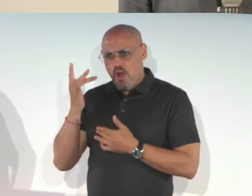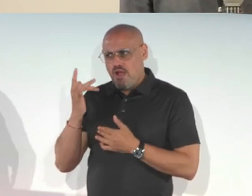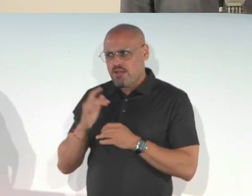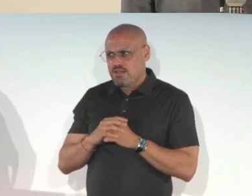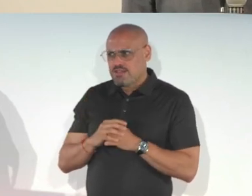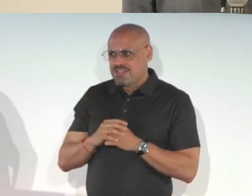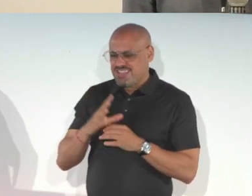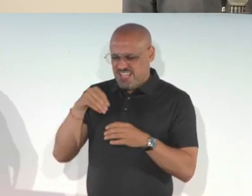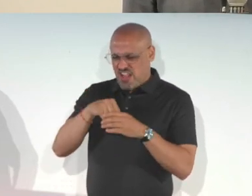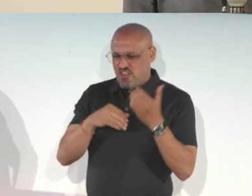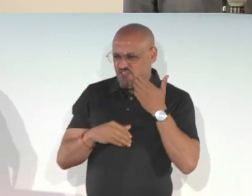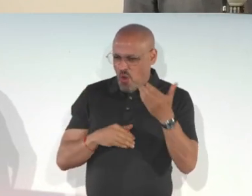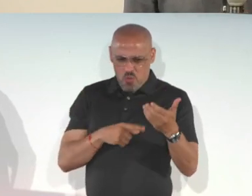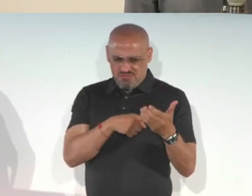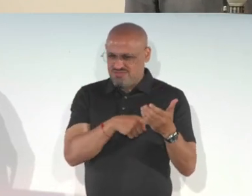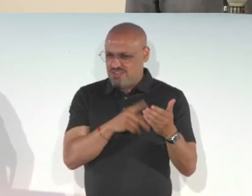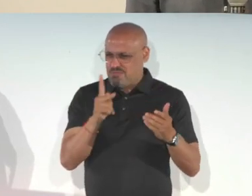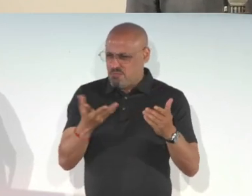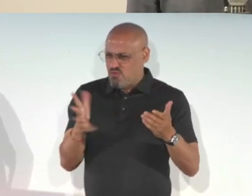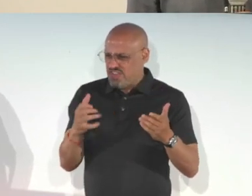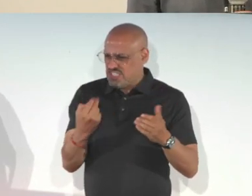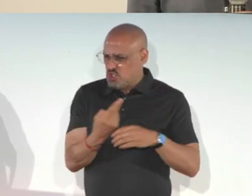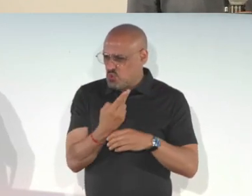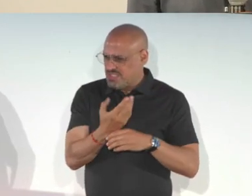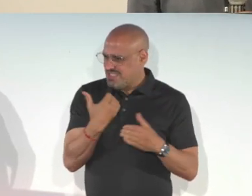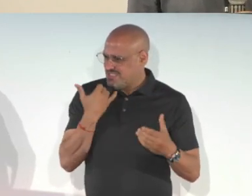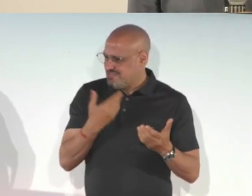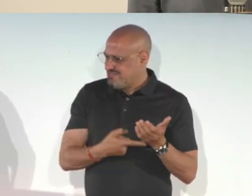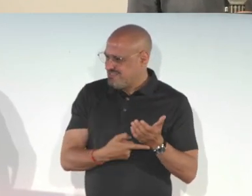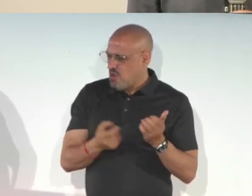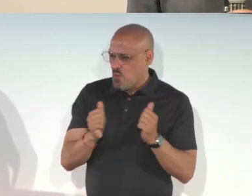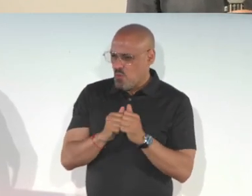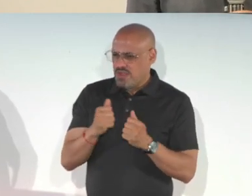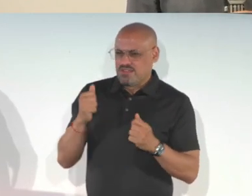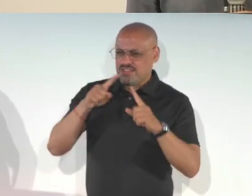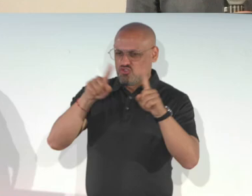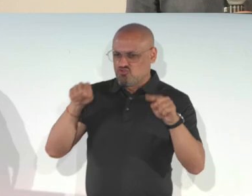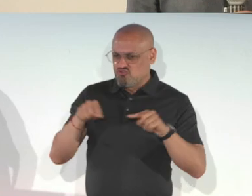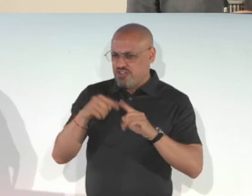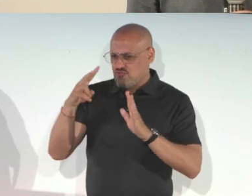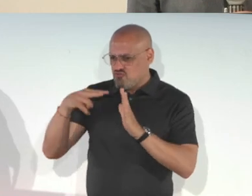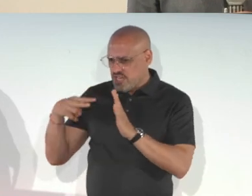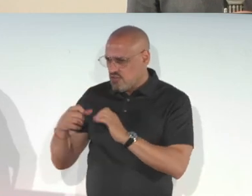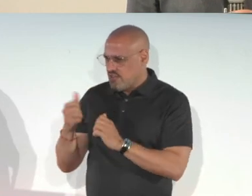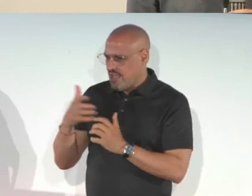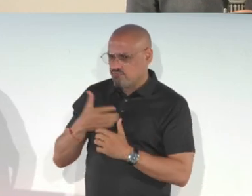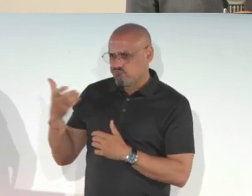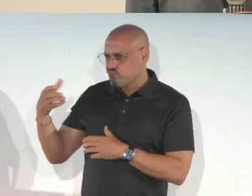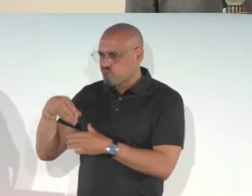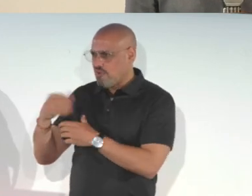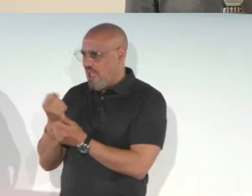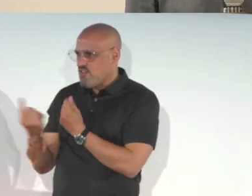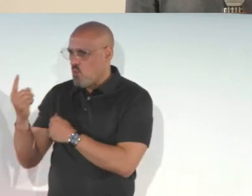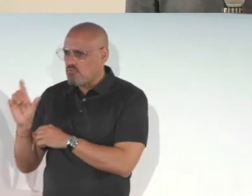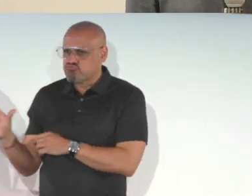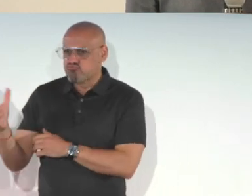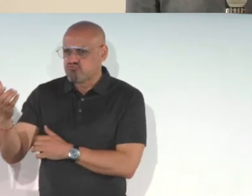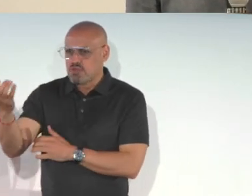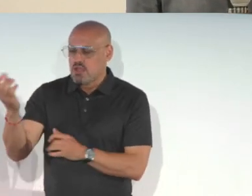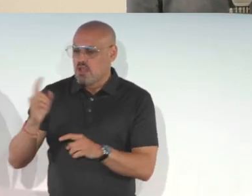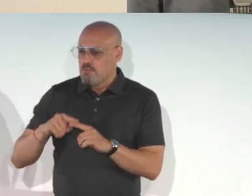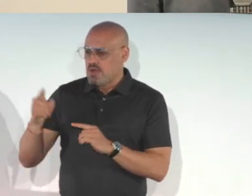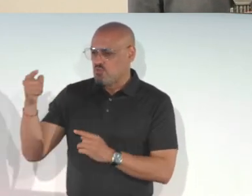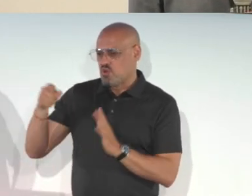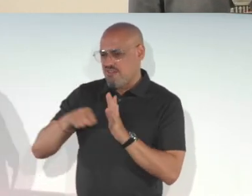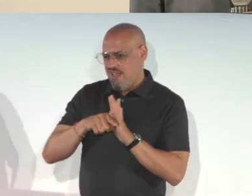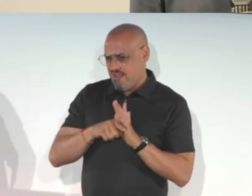that's one type of tradeoff. I mean, I think the OCR apps are kind of nice because, you know, they're on your mobile device, people are already using